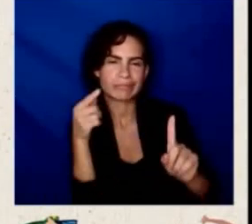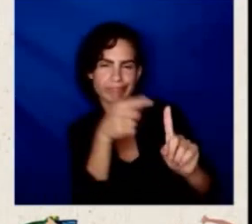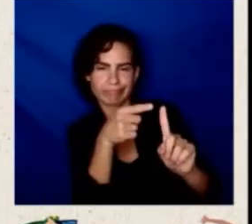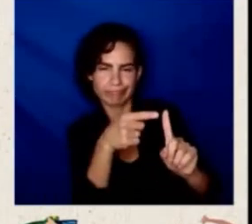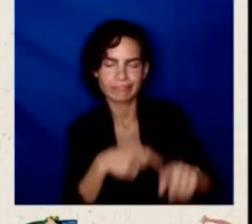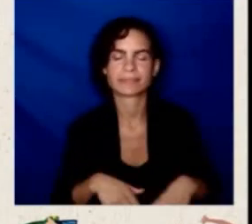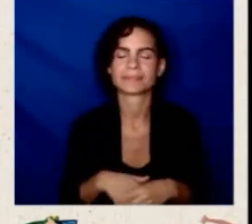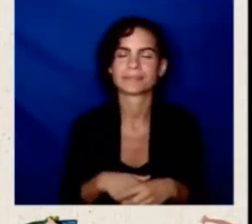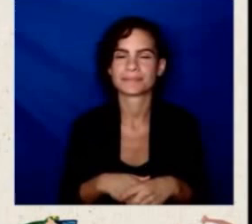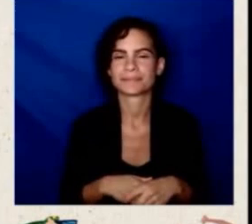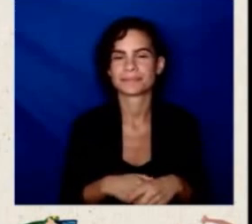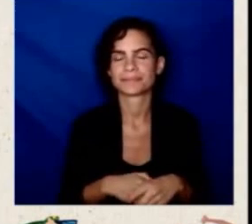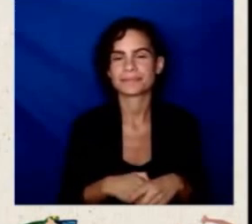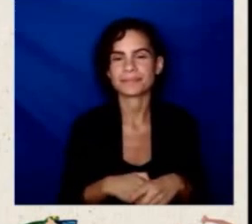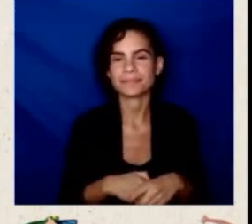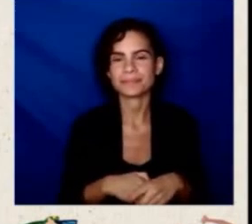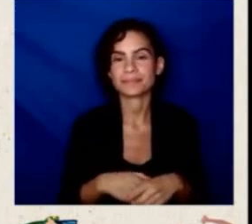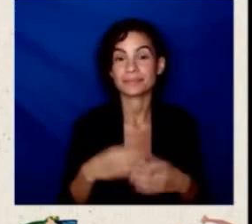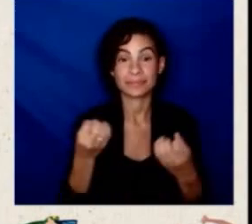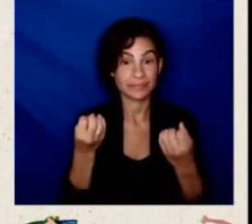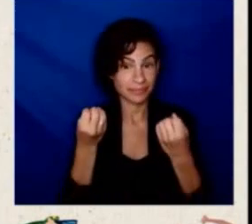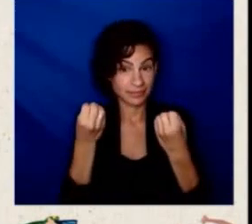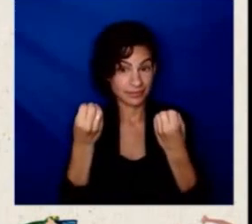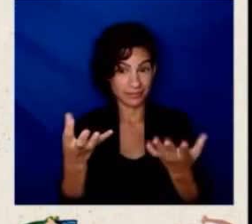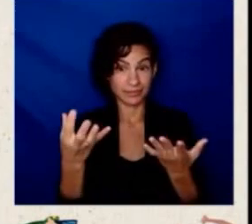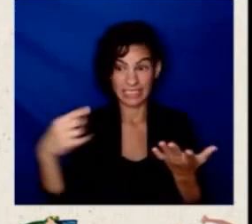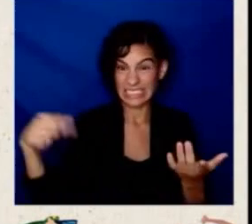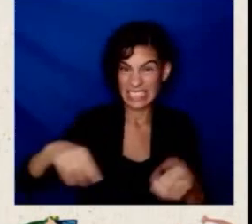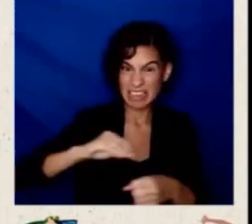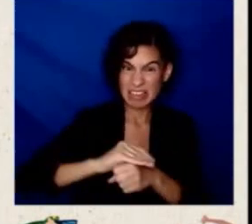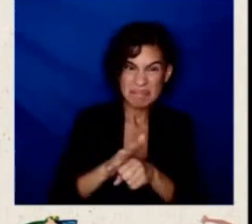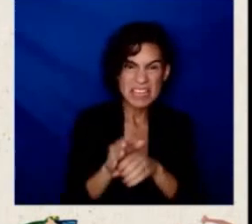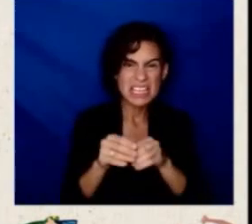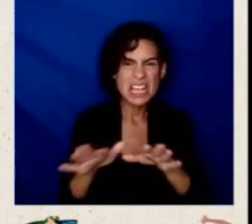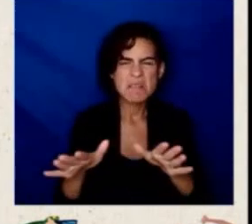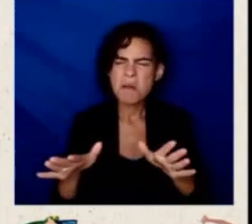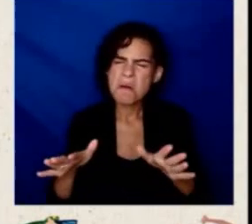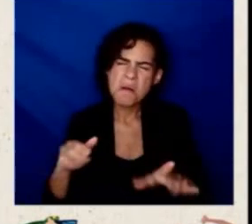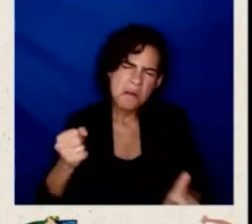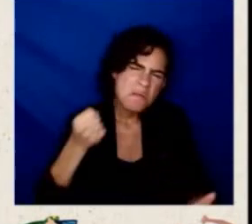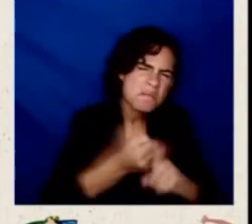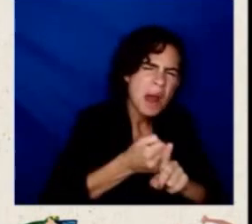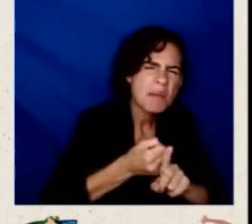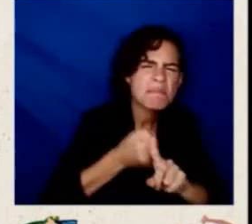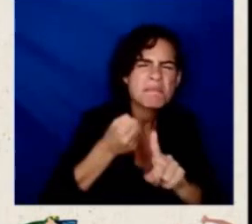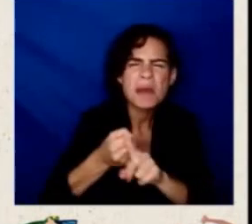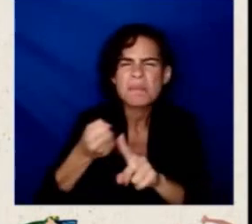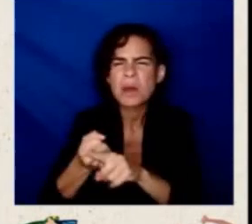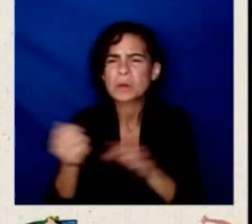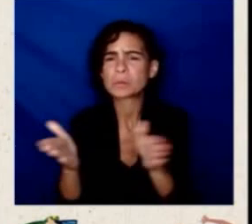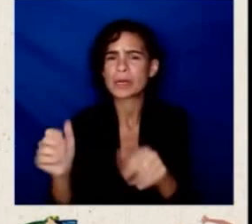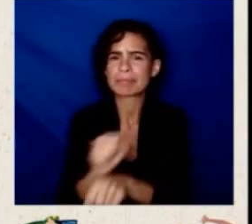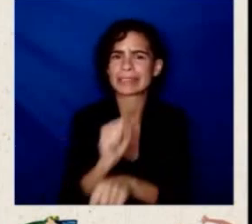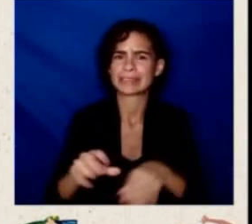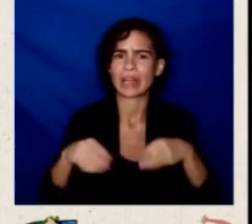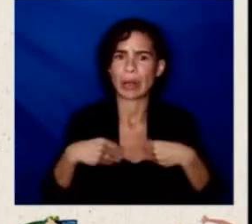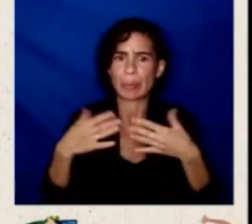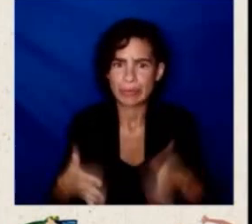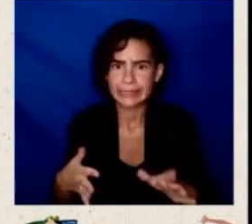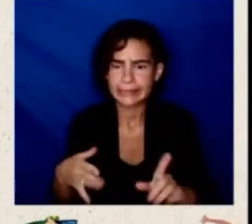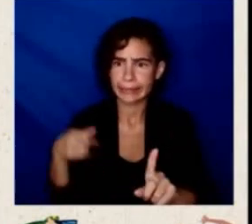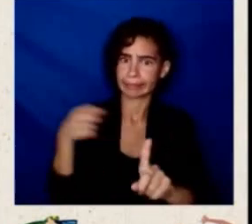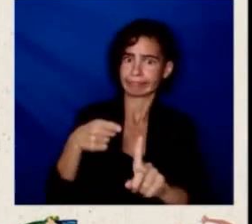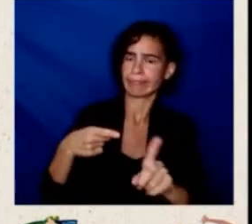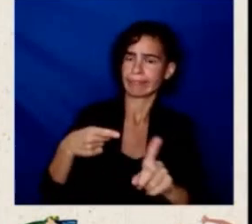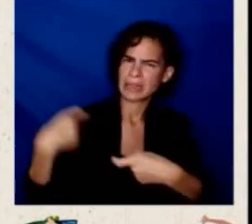owners, especially us small business owners. And how do we as Latino small business owners fit into